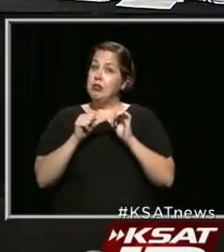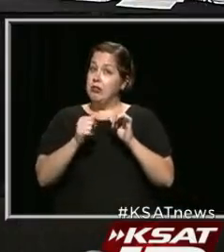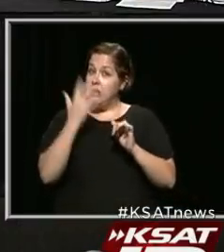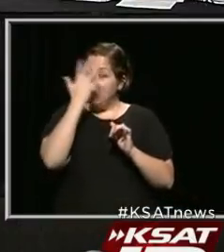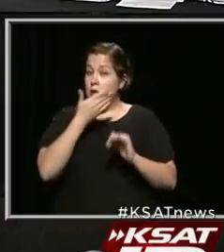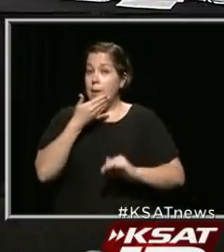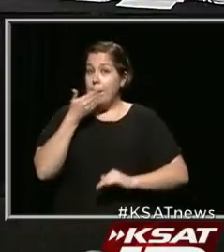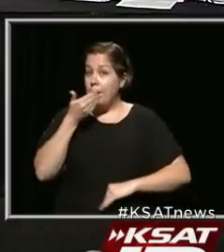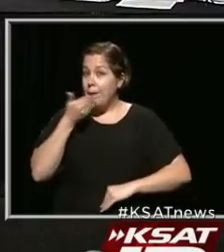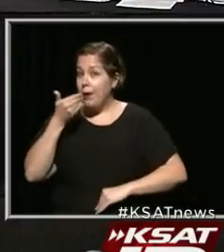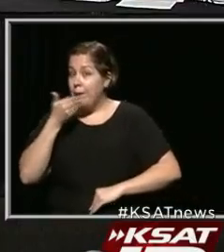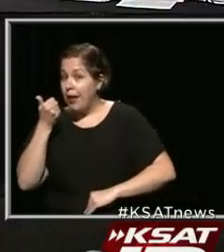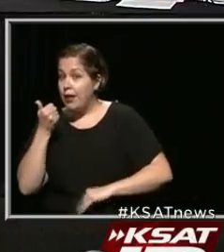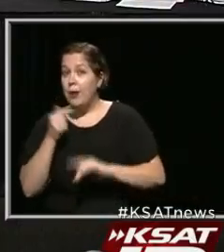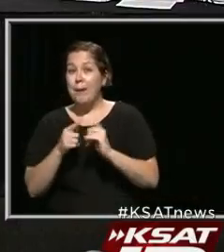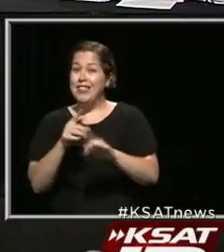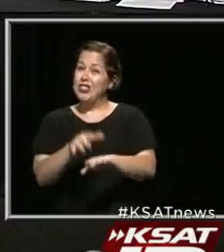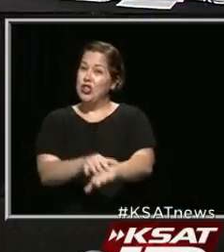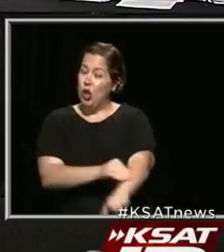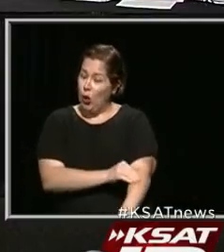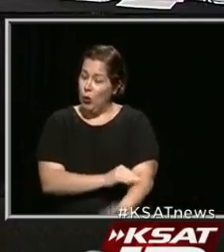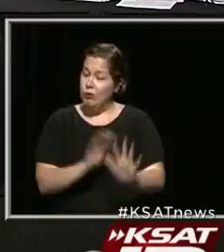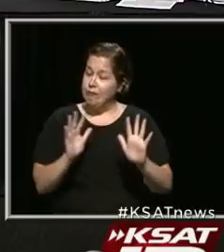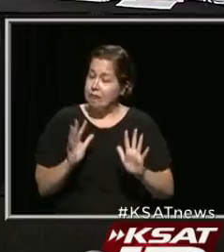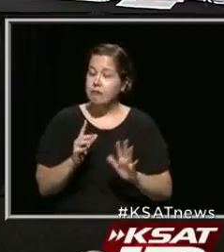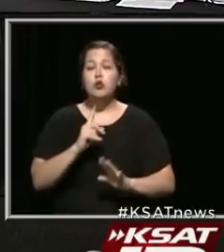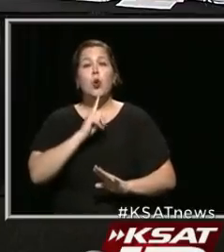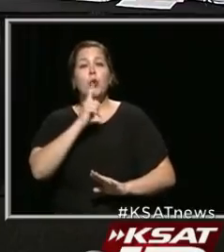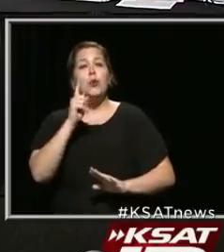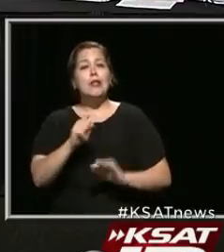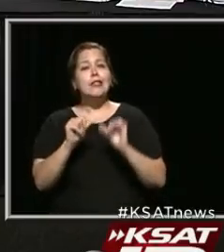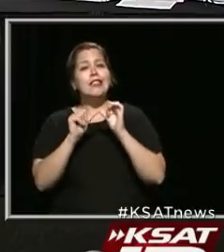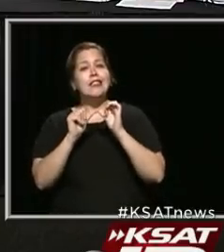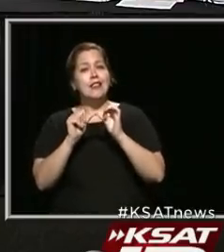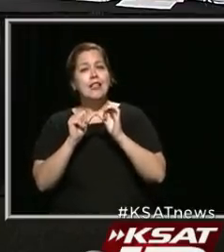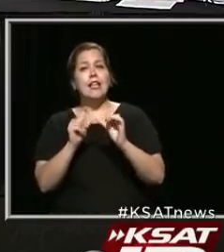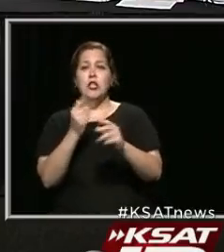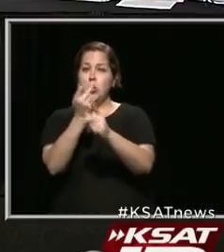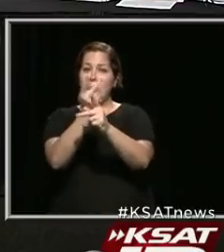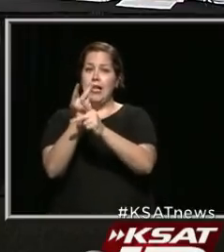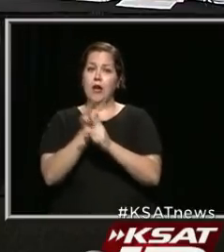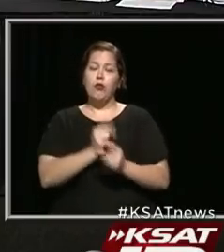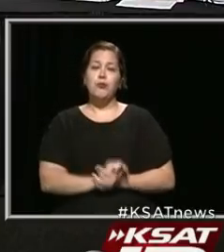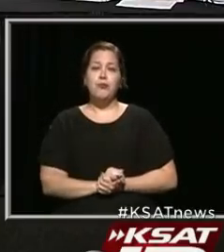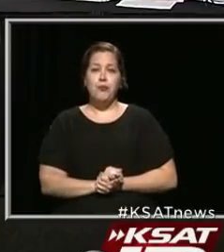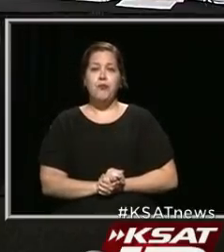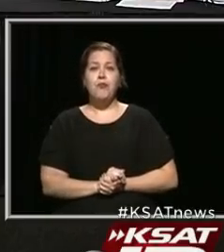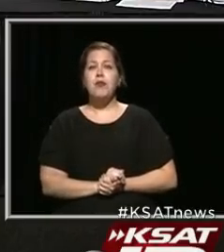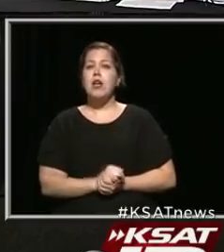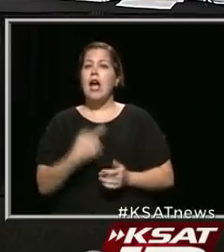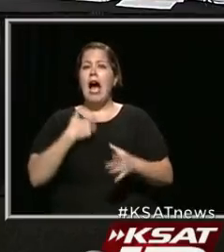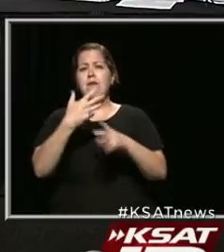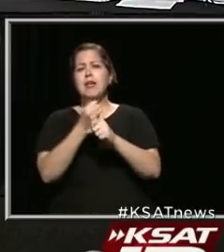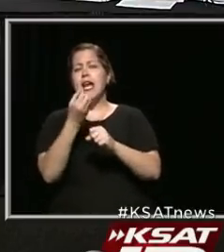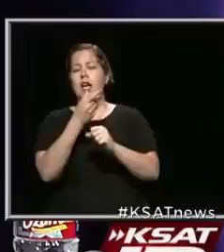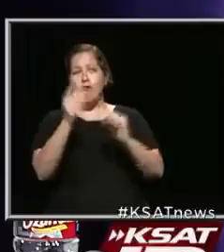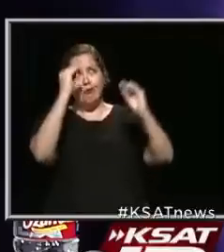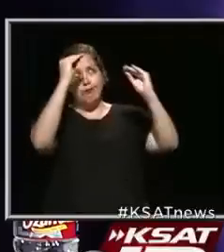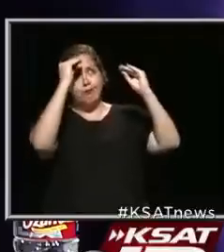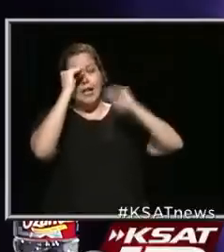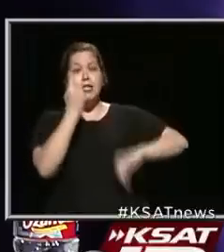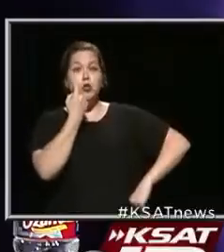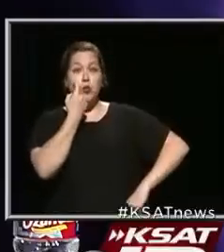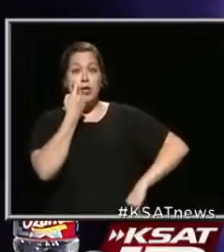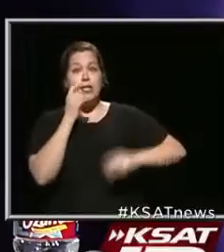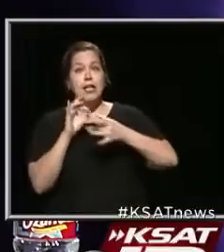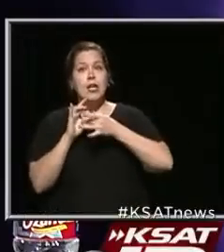better, but going at a pretty slow pace, and so we've really got to continue to be careful. I've been getting a few lessons here lately